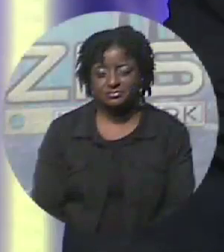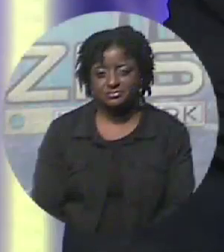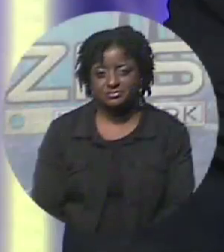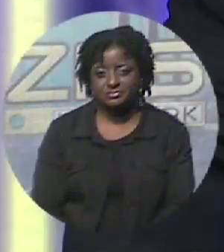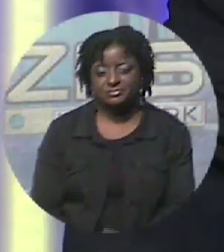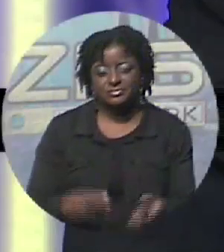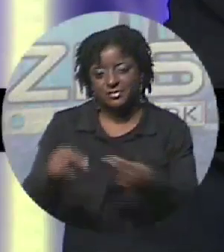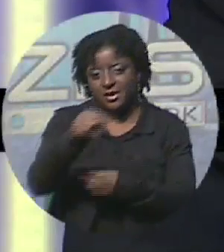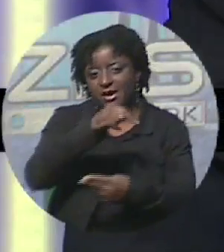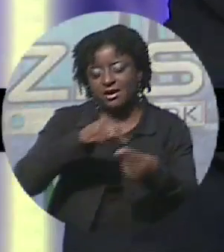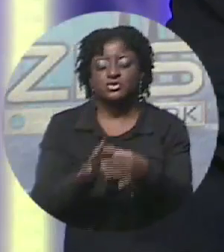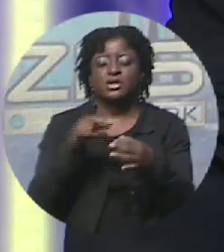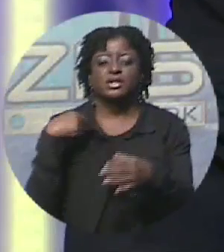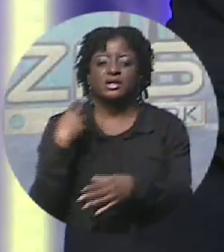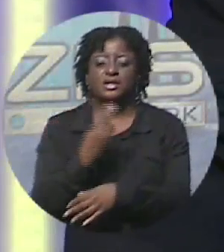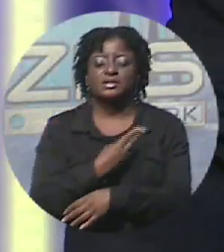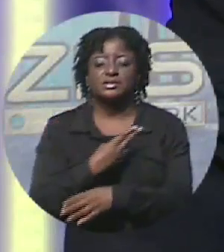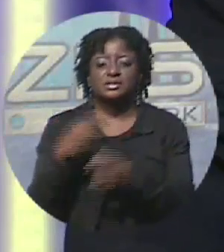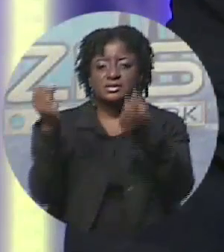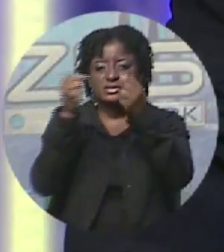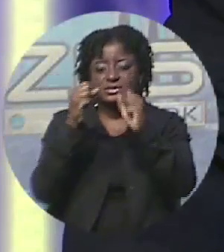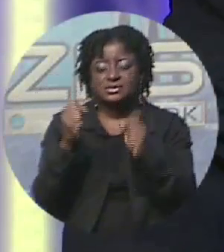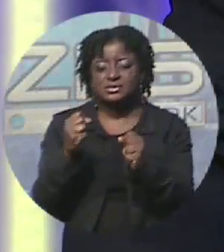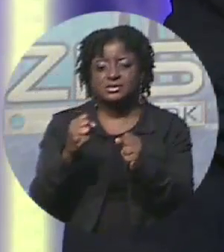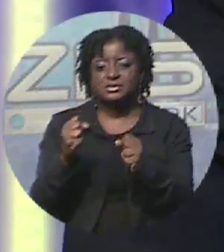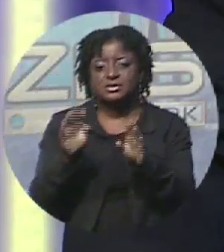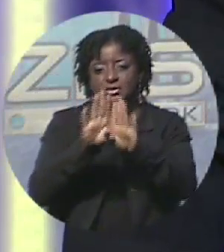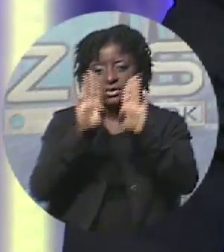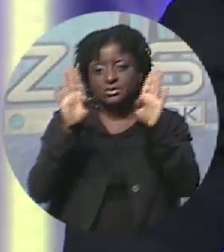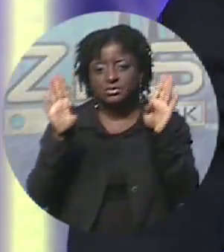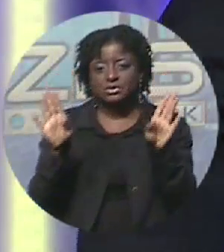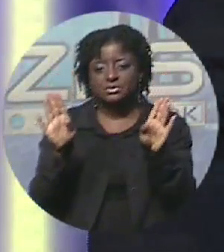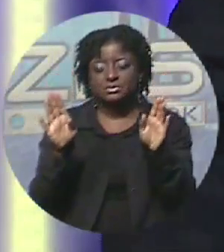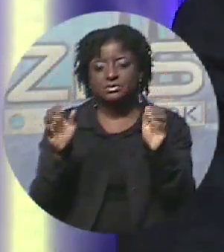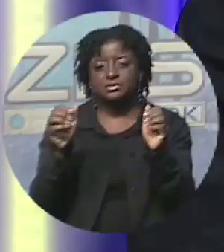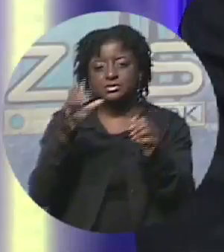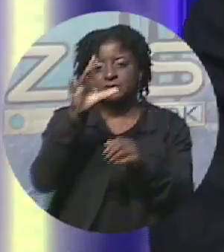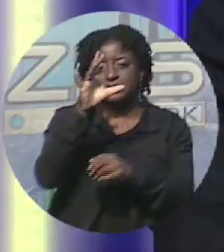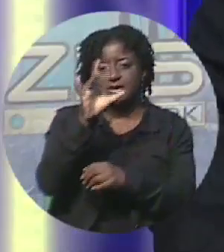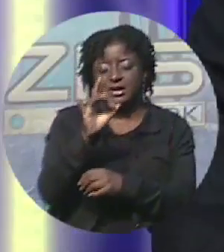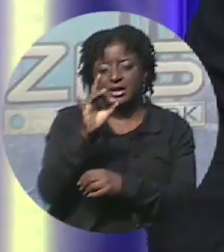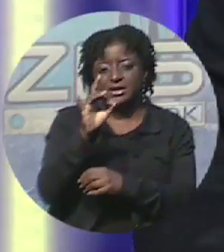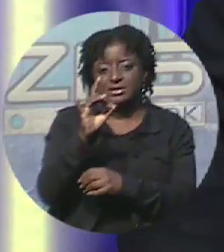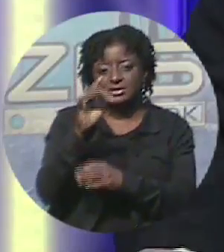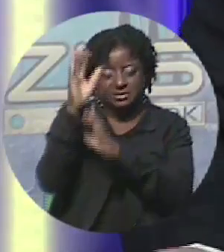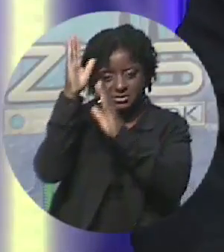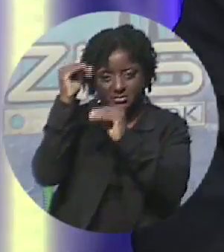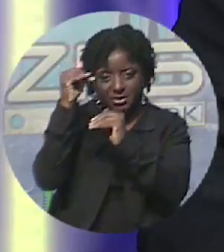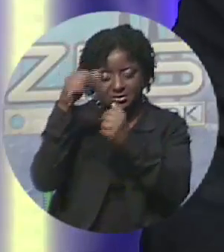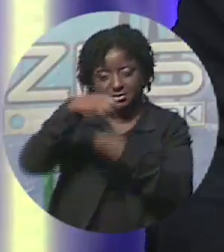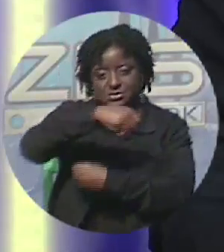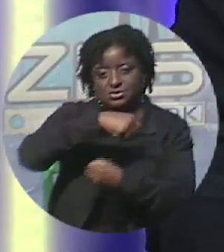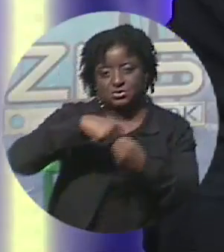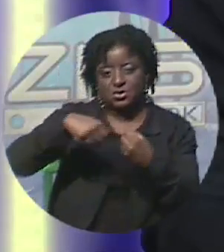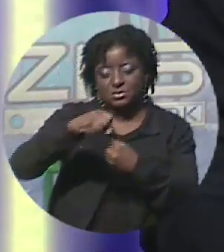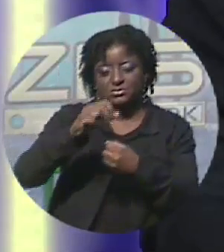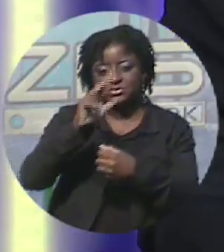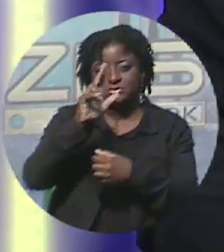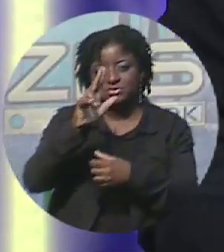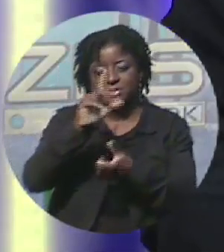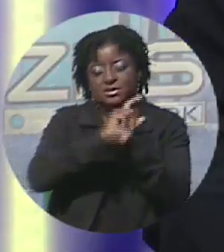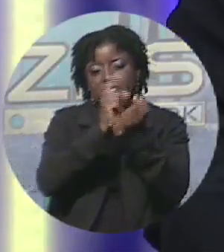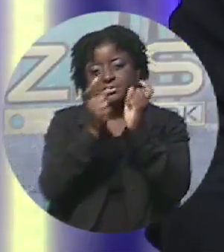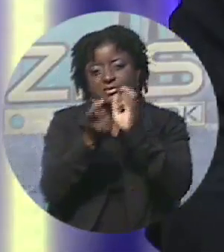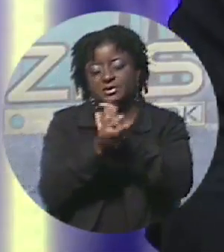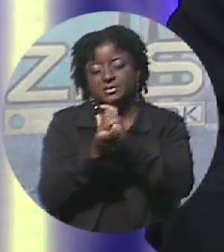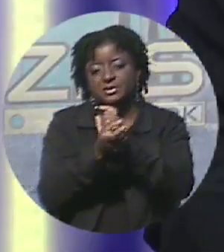The hurricane season has opened. The season has opened with eight storms anticipated, three becoming hurricanes, and an